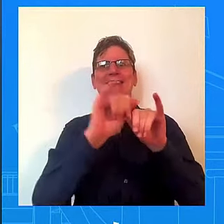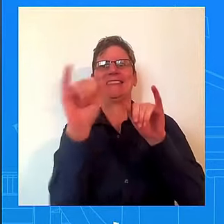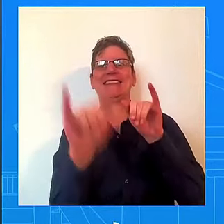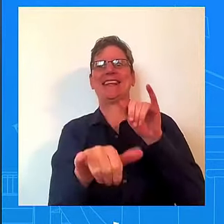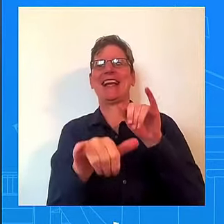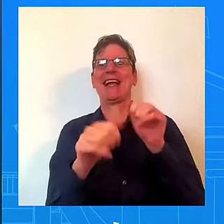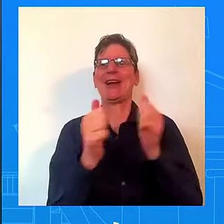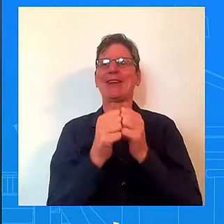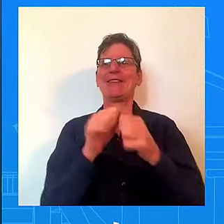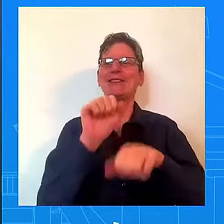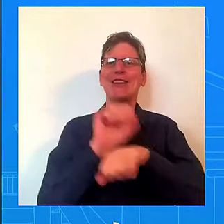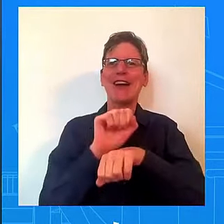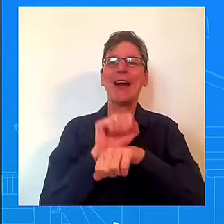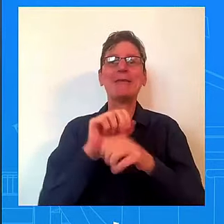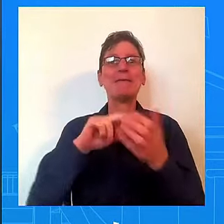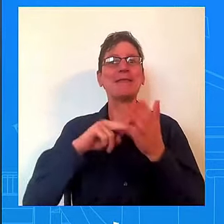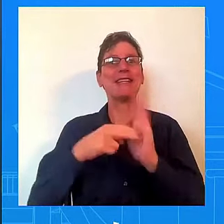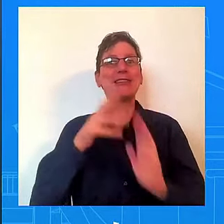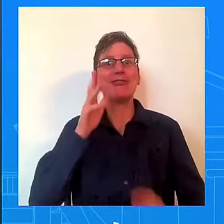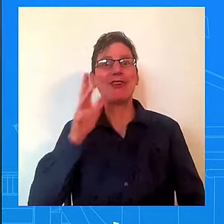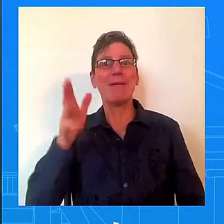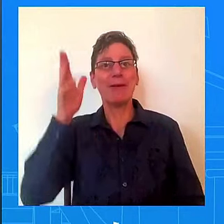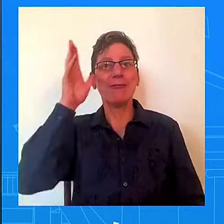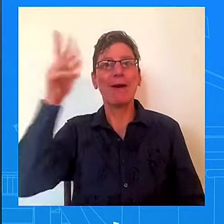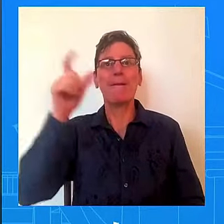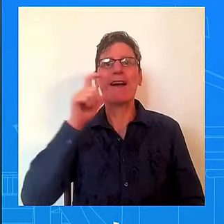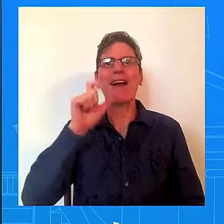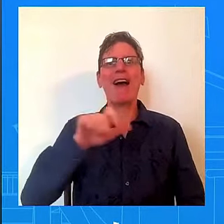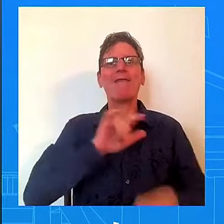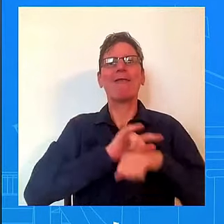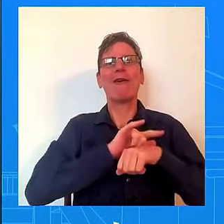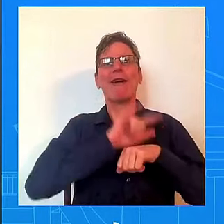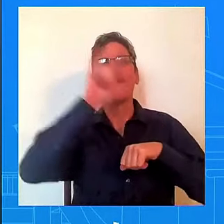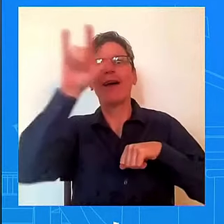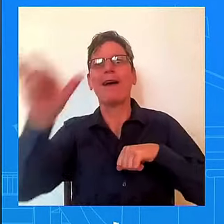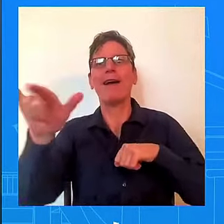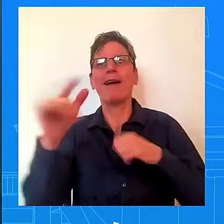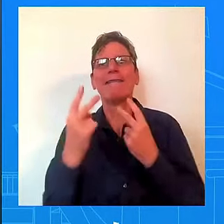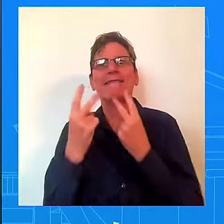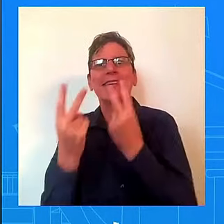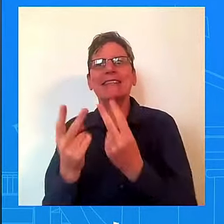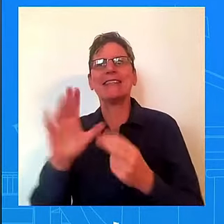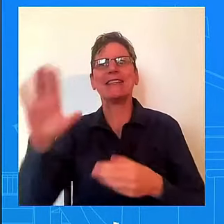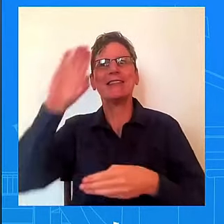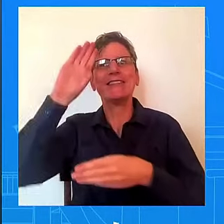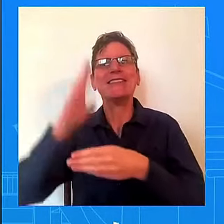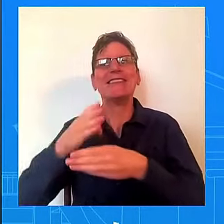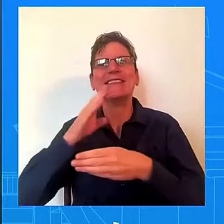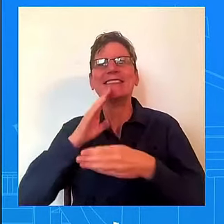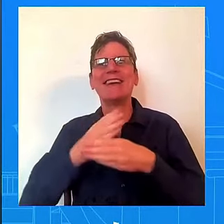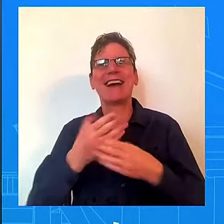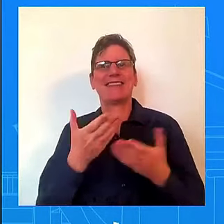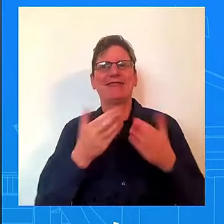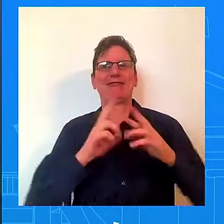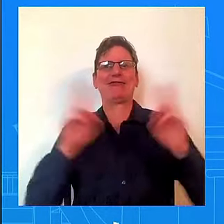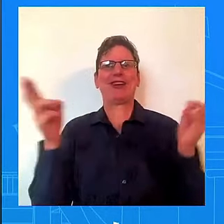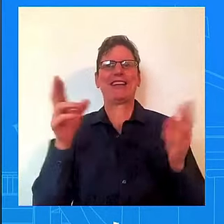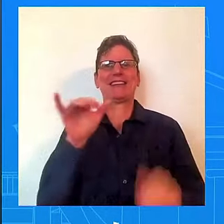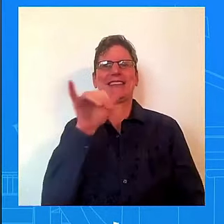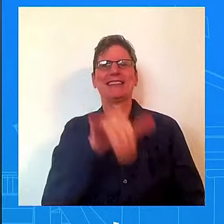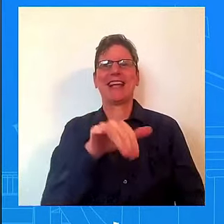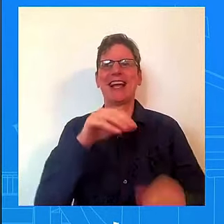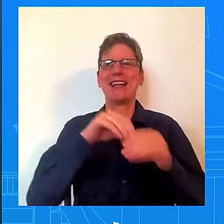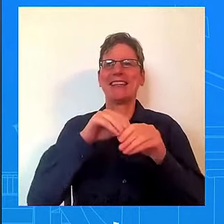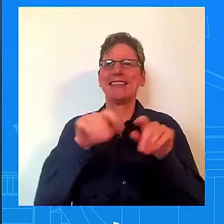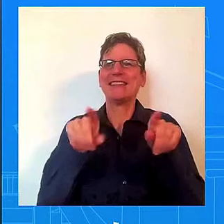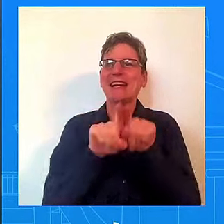employment in local union shops, like the Mack Truck Plant. An IBEW member from Alaska told me a while ago